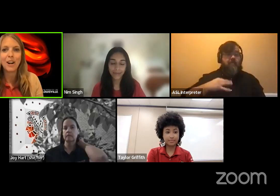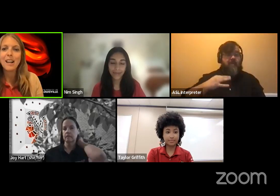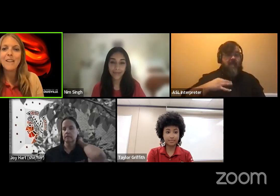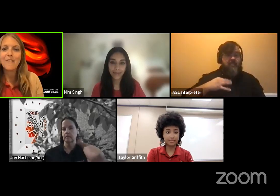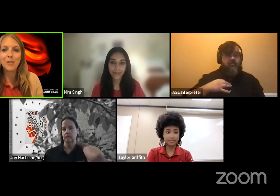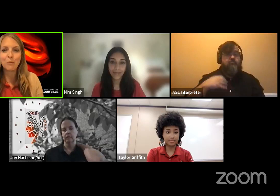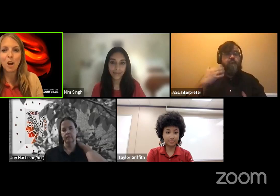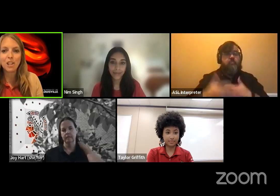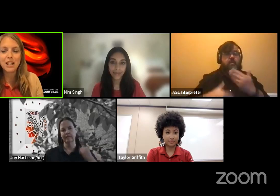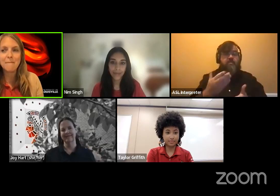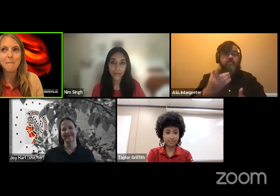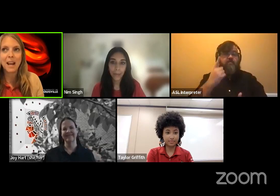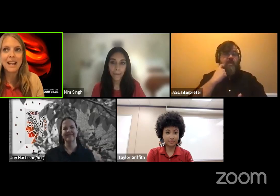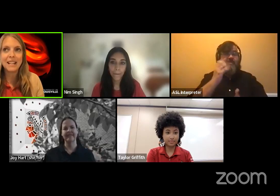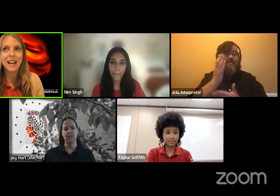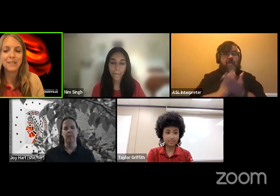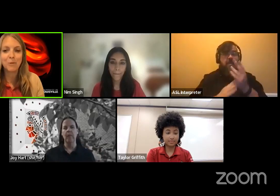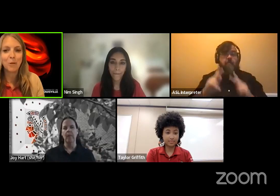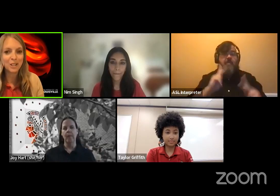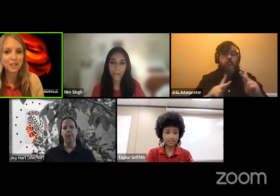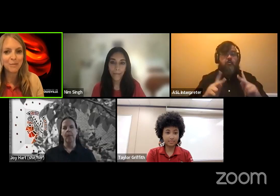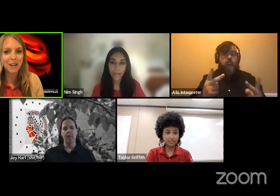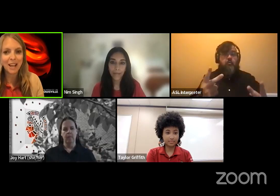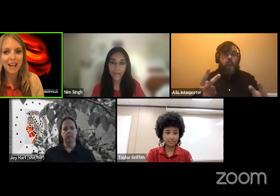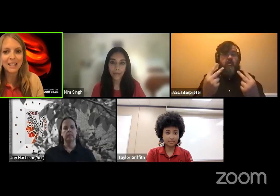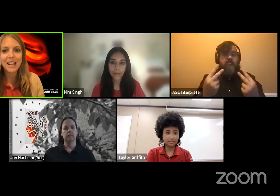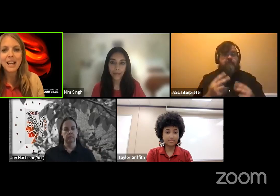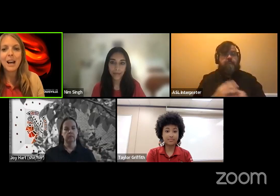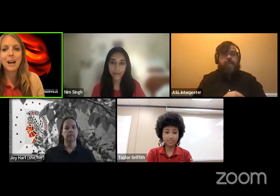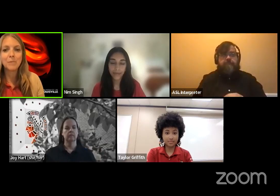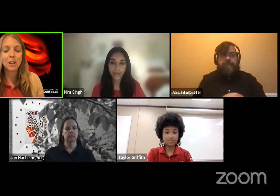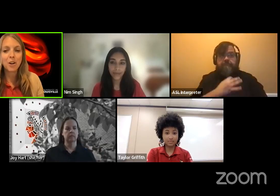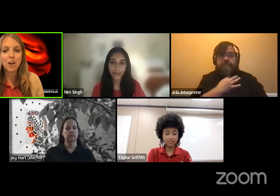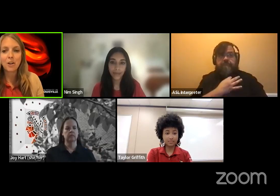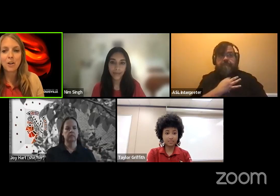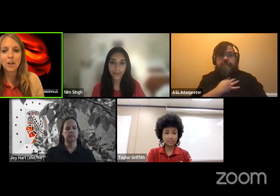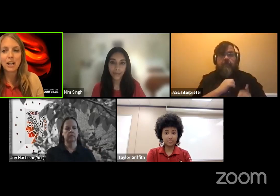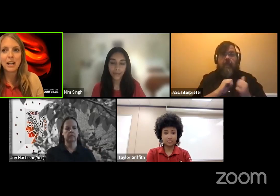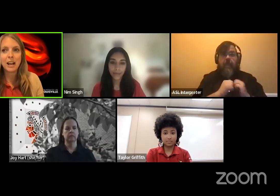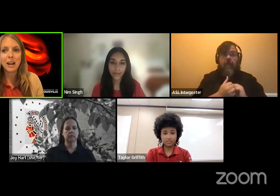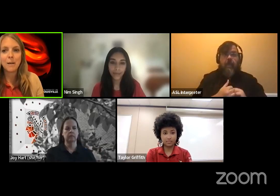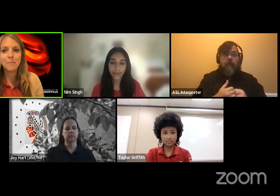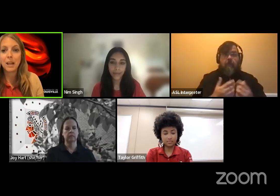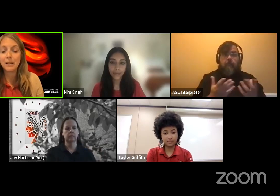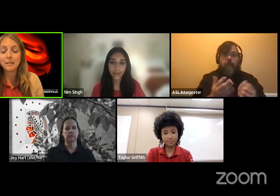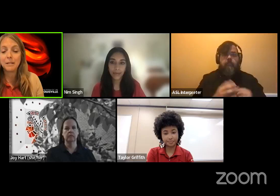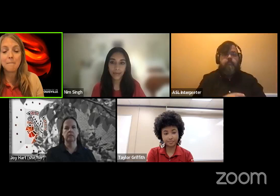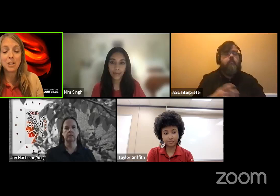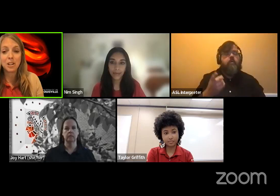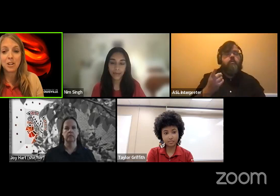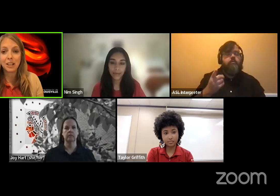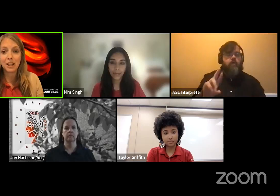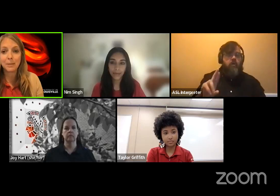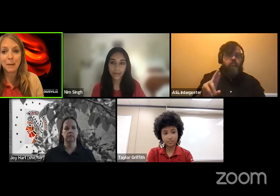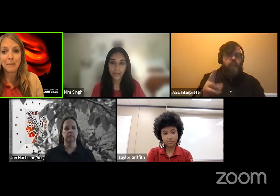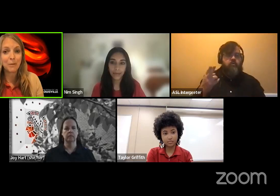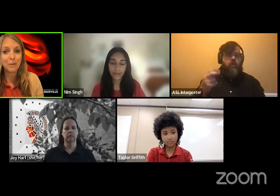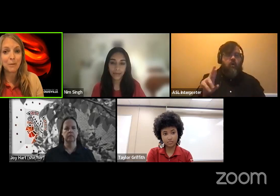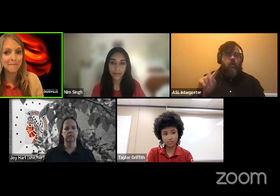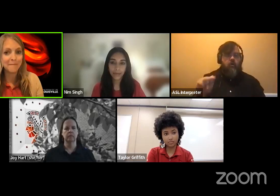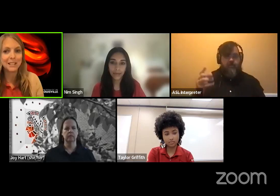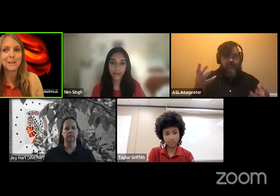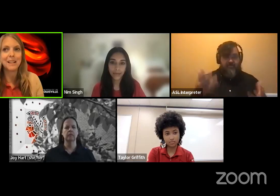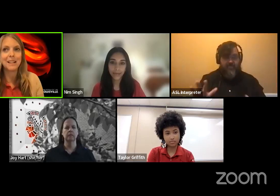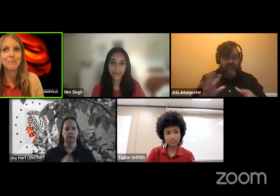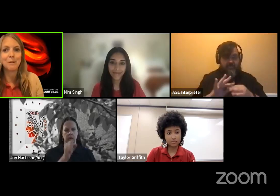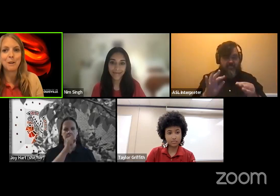like some of our folks watching might have some questions about that. Um, Dr. Hart already, um, mentioned our deadlines, but I'm going to